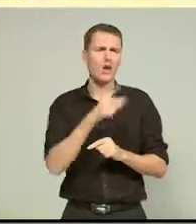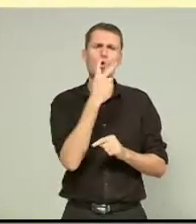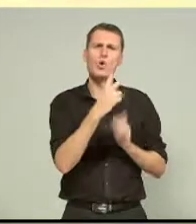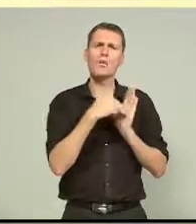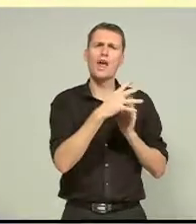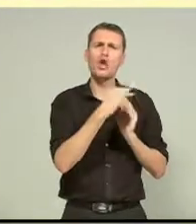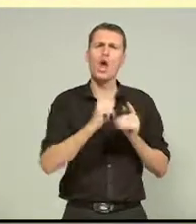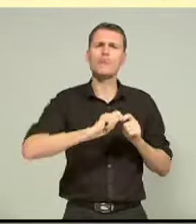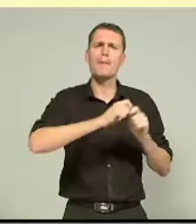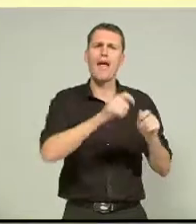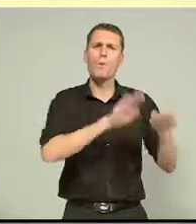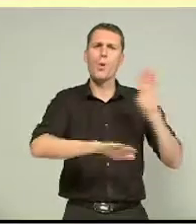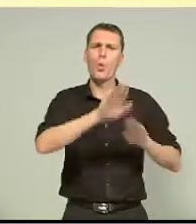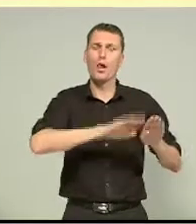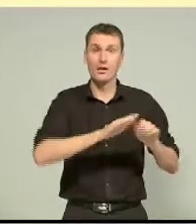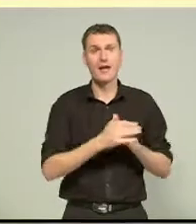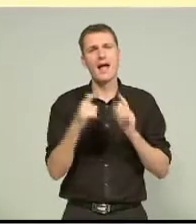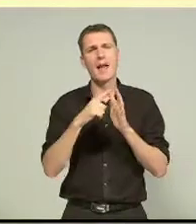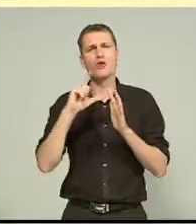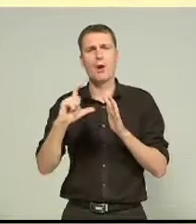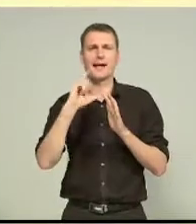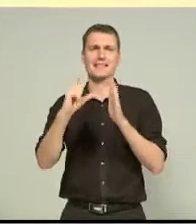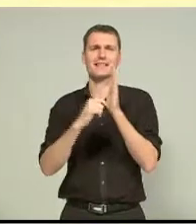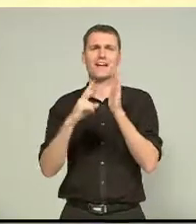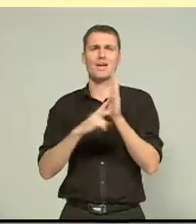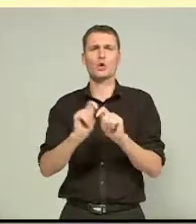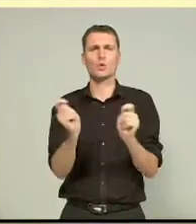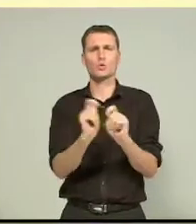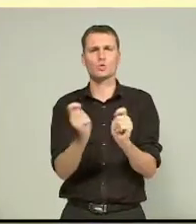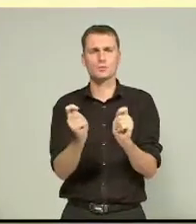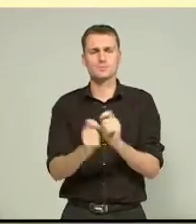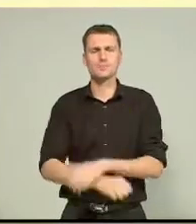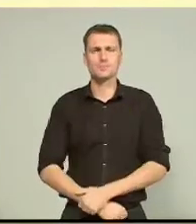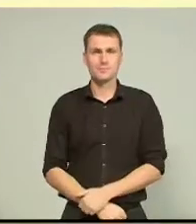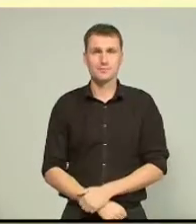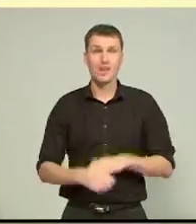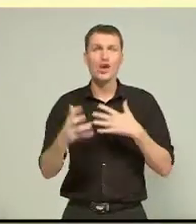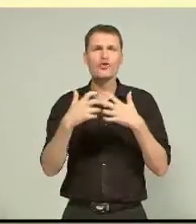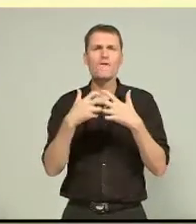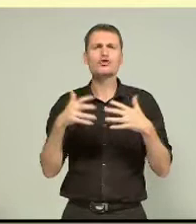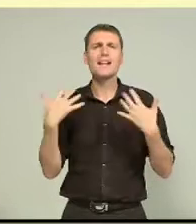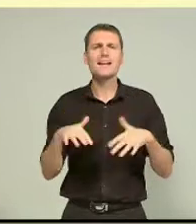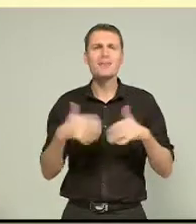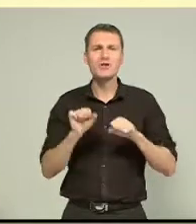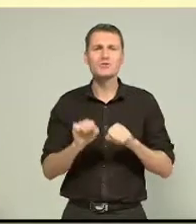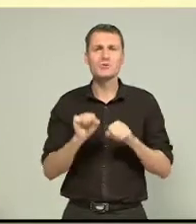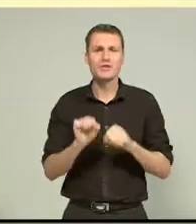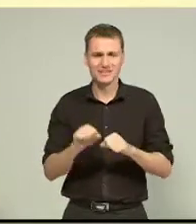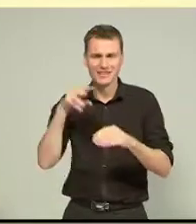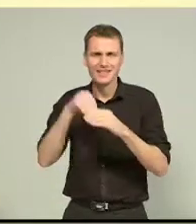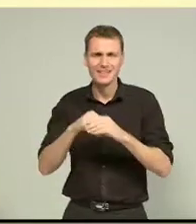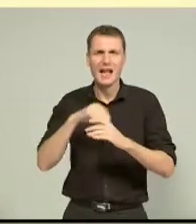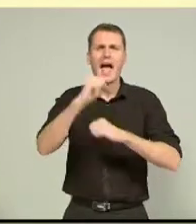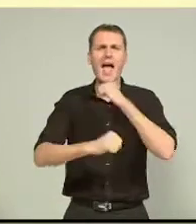needed to repair the pool. Emma Cropper, CTV News. University of Canterbury students battled it out at the annual